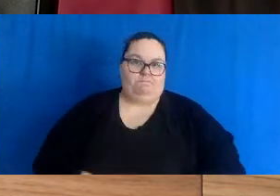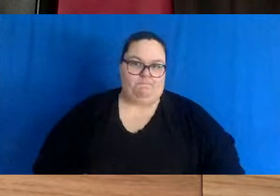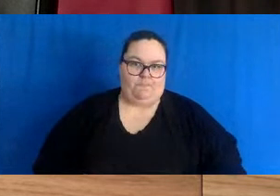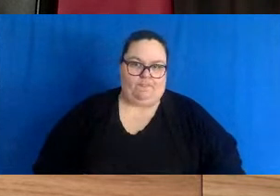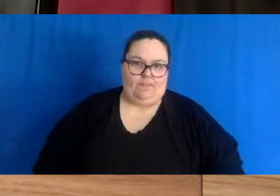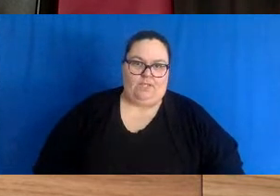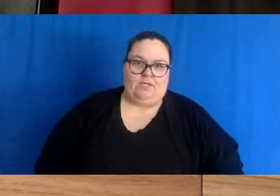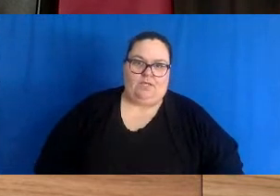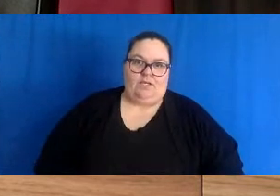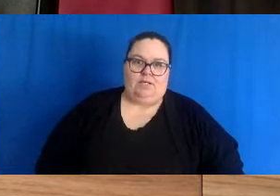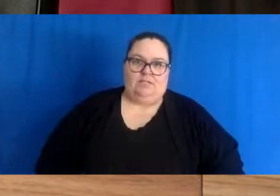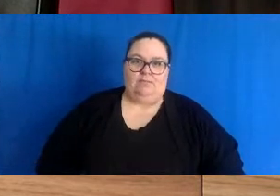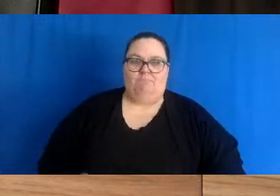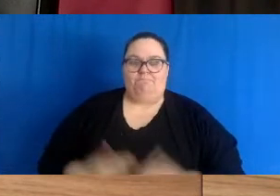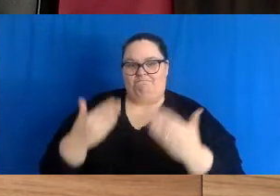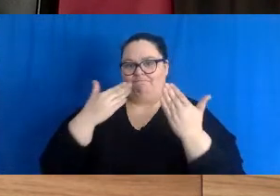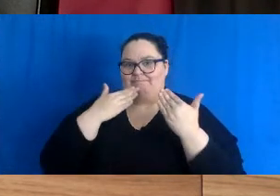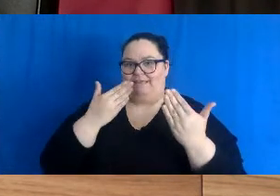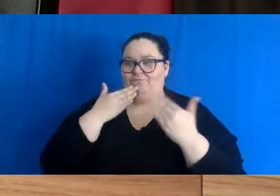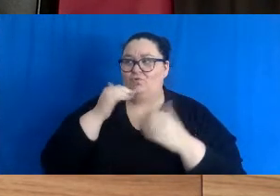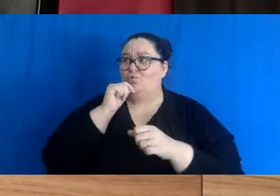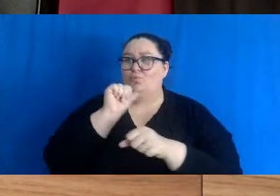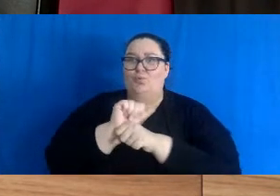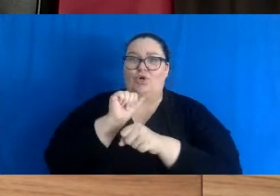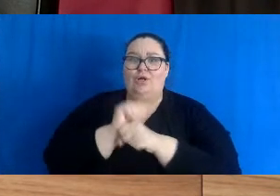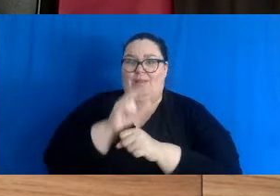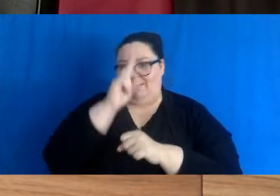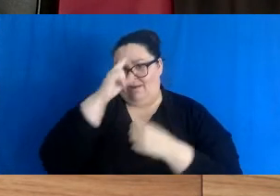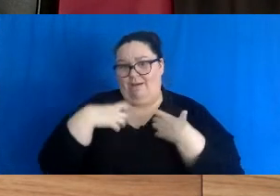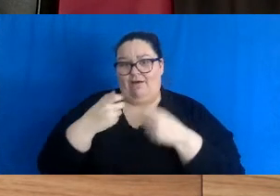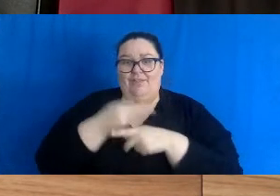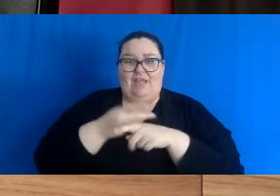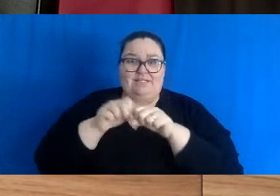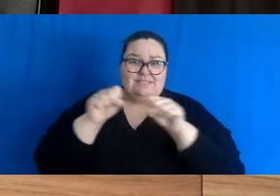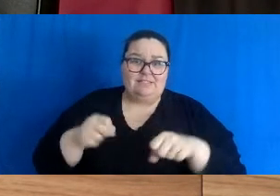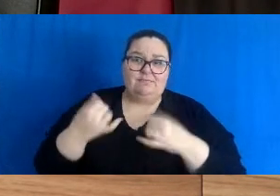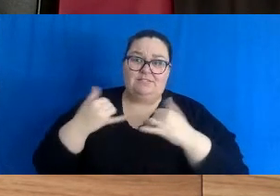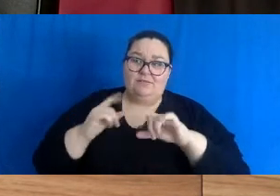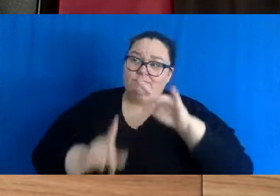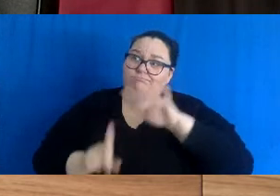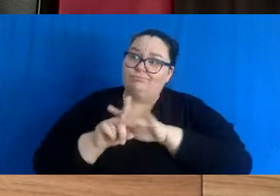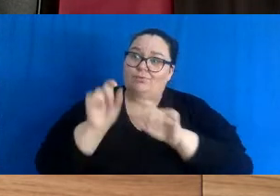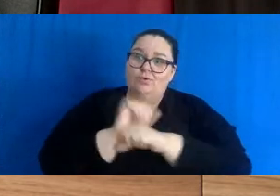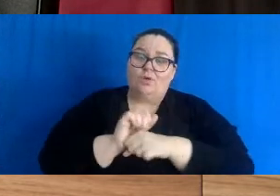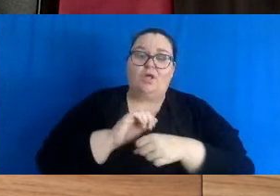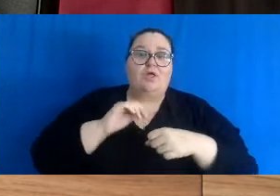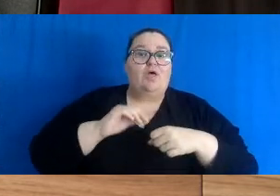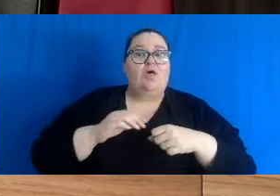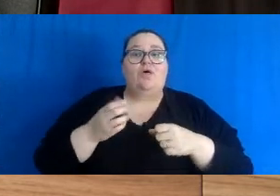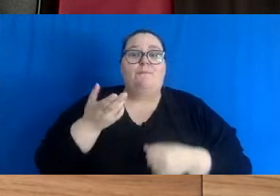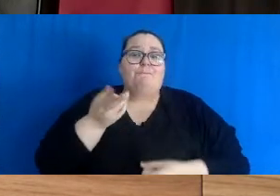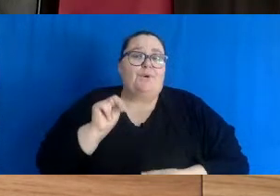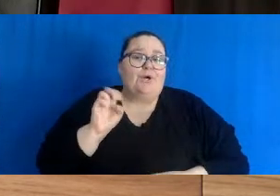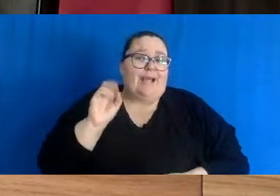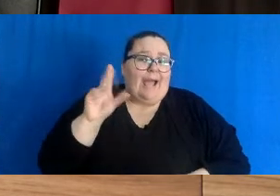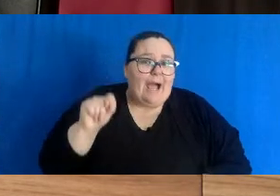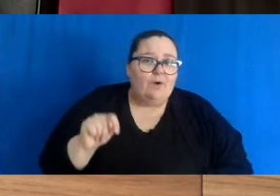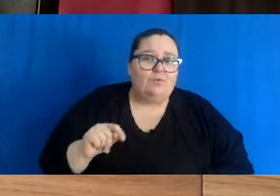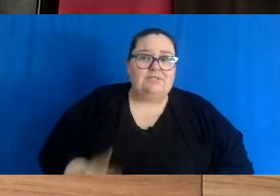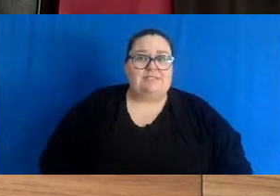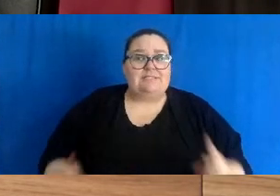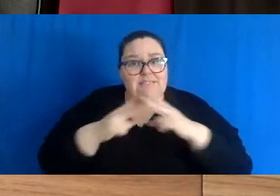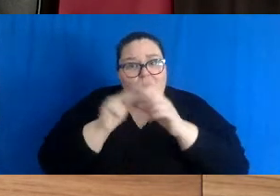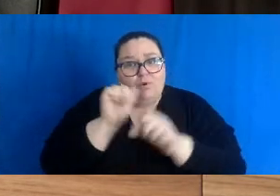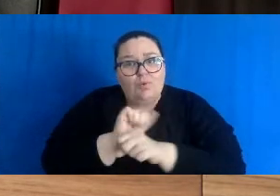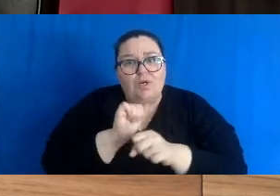express my gratitude for the people that work in the health care system that come in day after day, burnt out, tired, double shifts. We have to